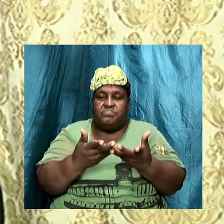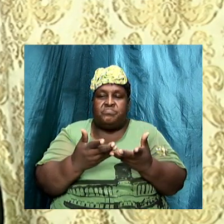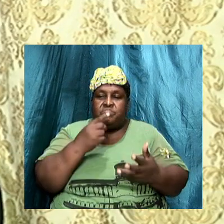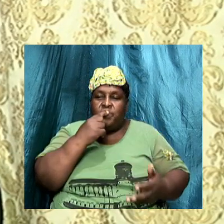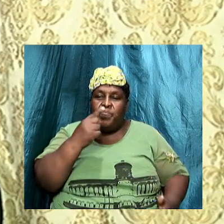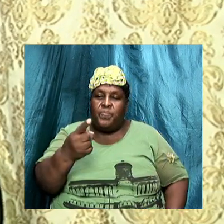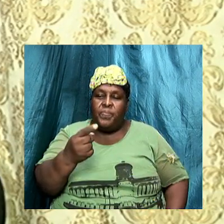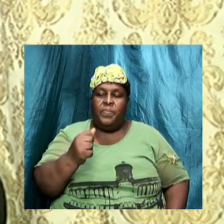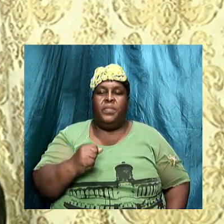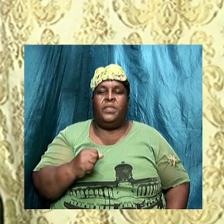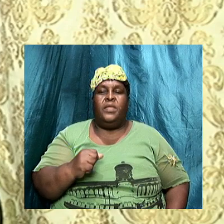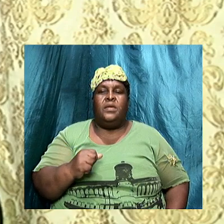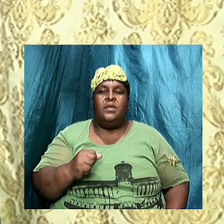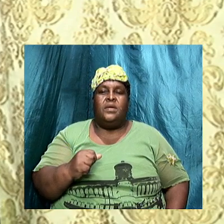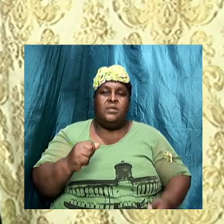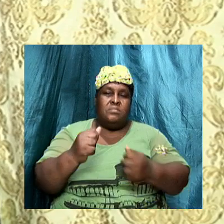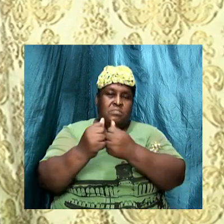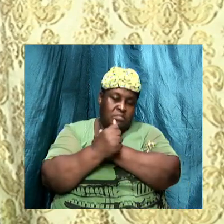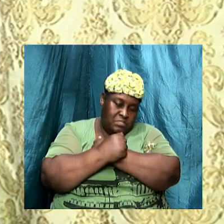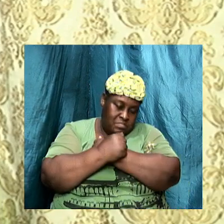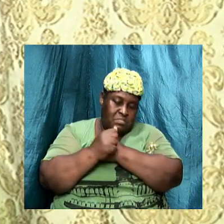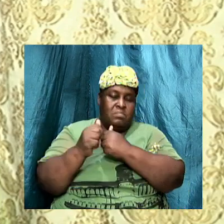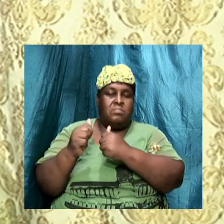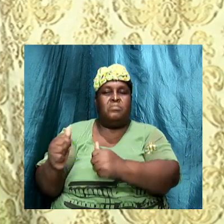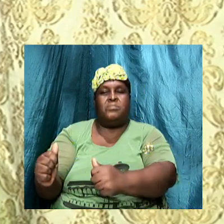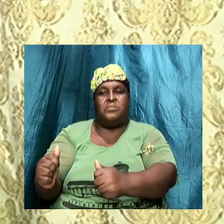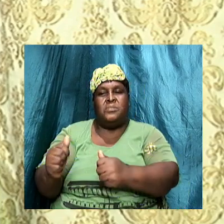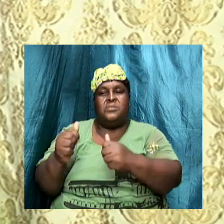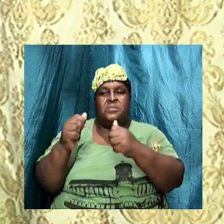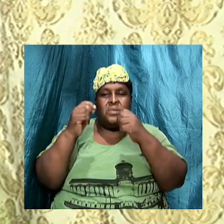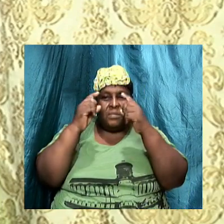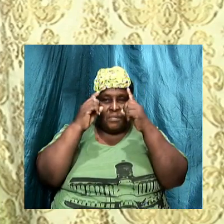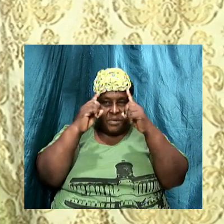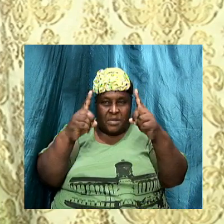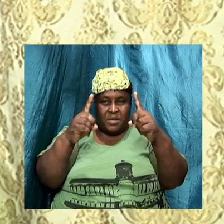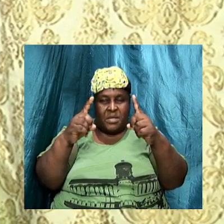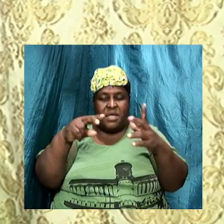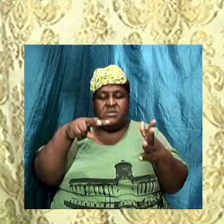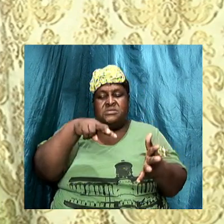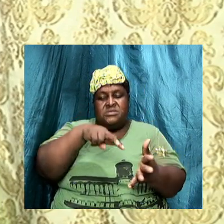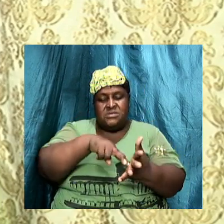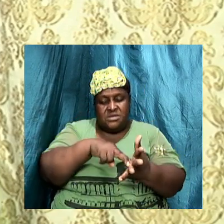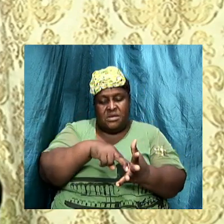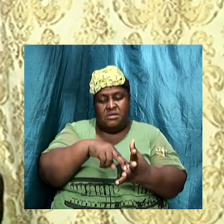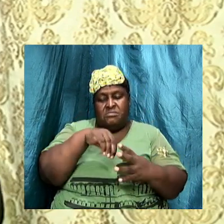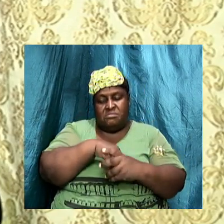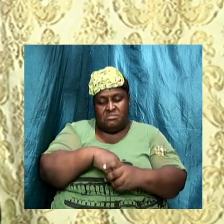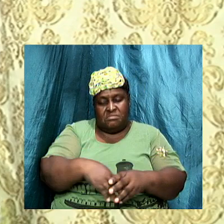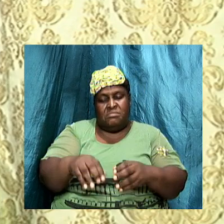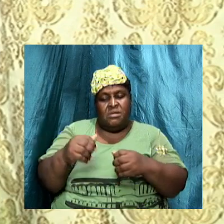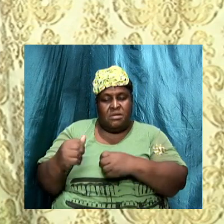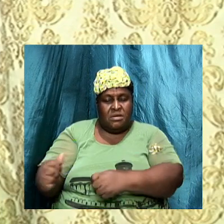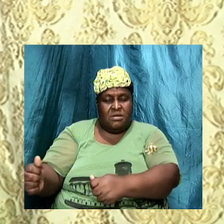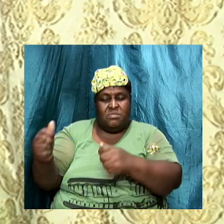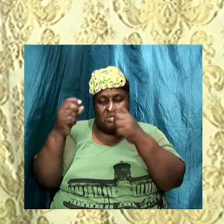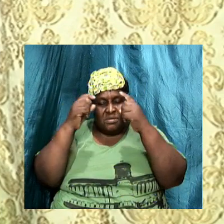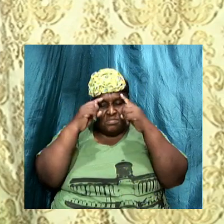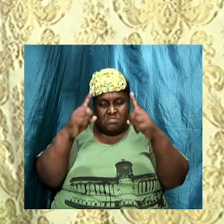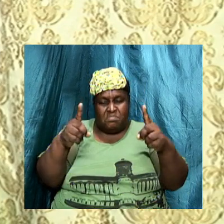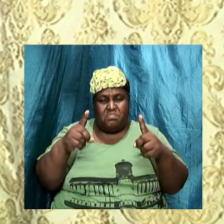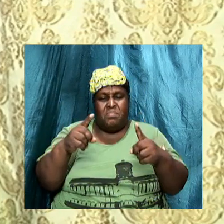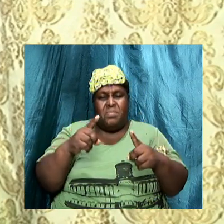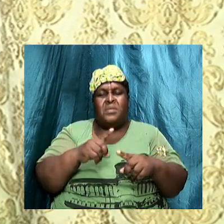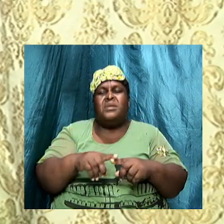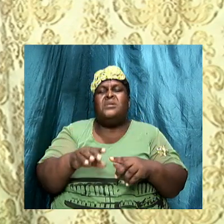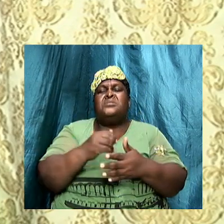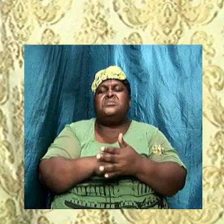we should embrace the apostles' doctrine and that we should stand in the apostles' doctrine. But then there are some doctrines that the